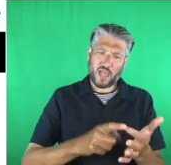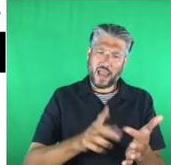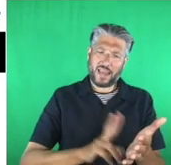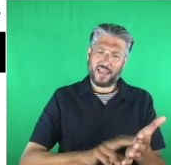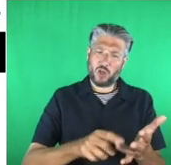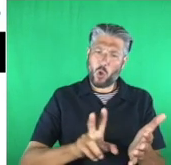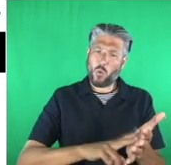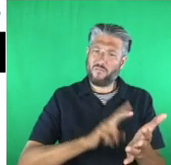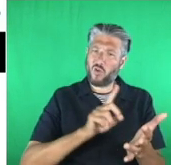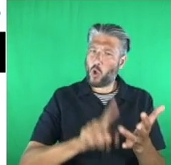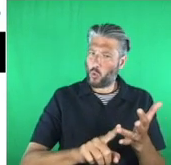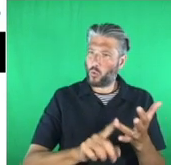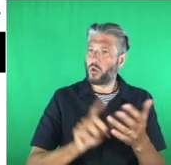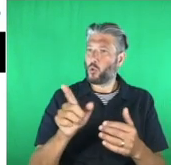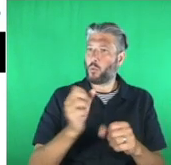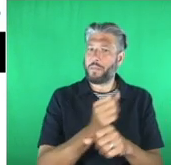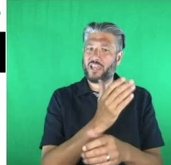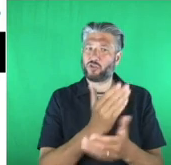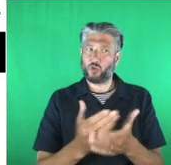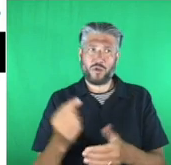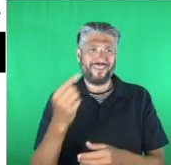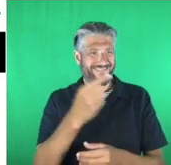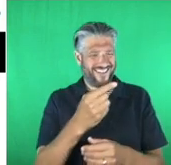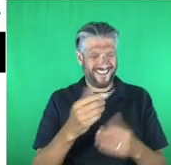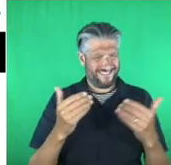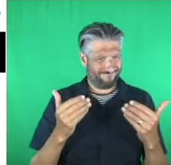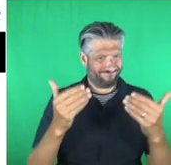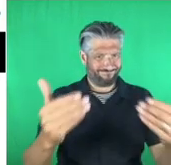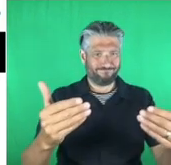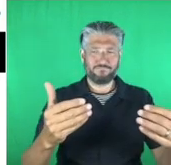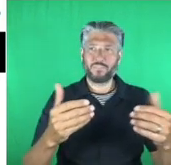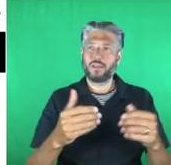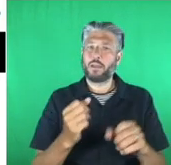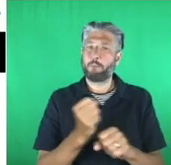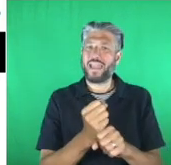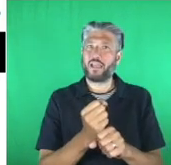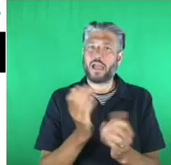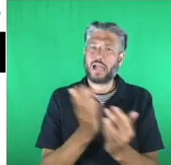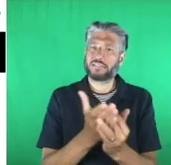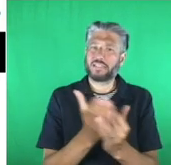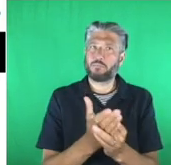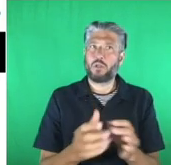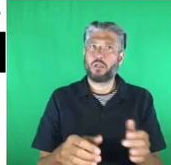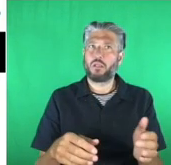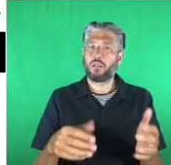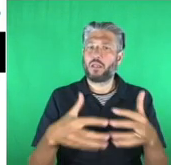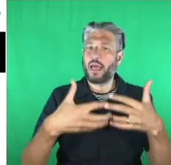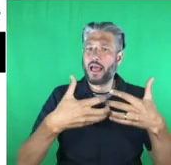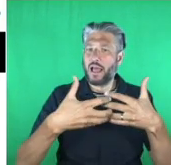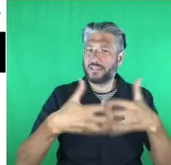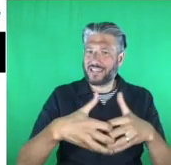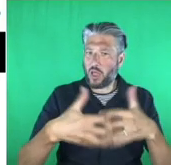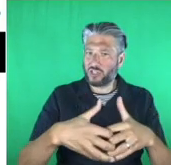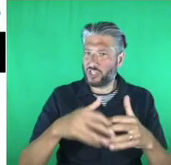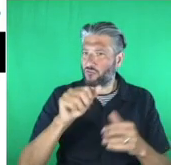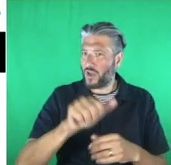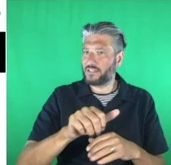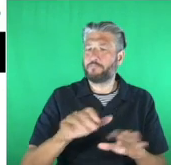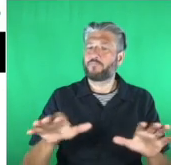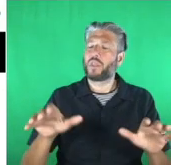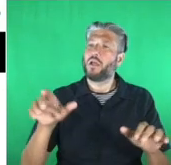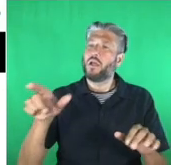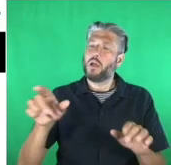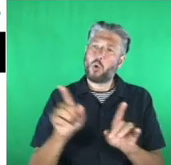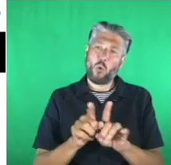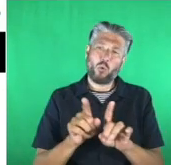vanguard of accessible technology. But I actually want to ask you about when you